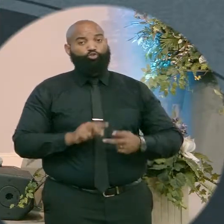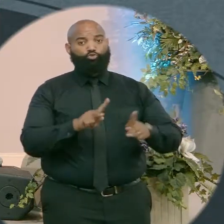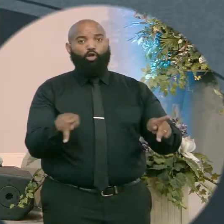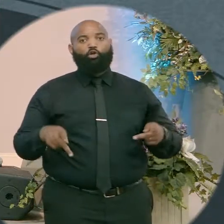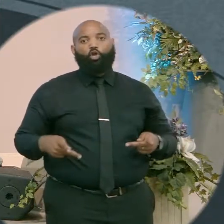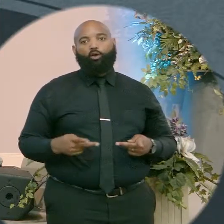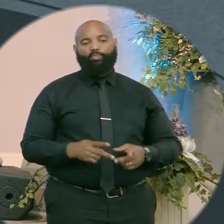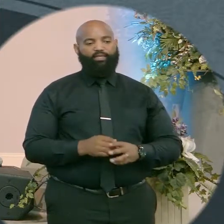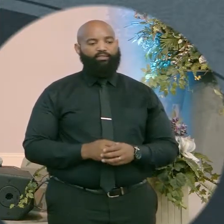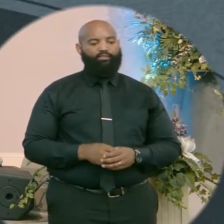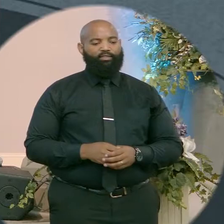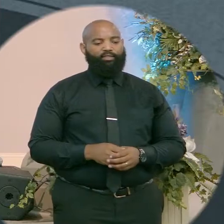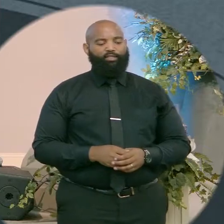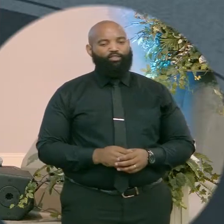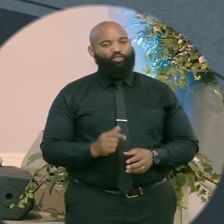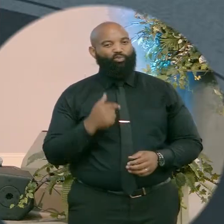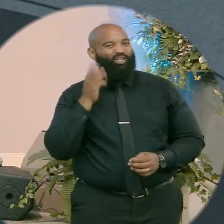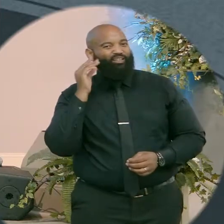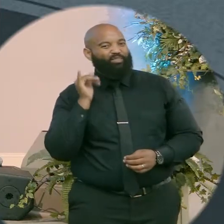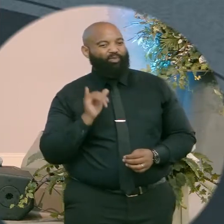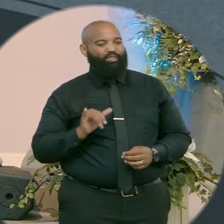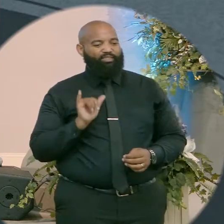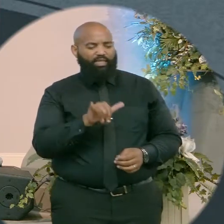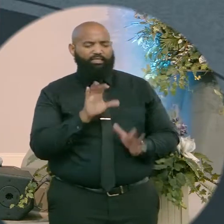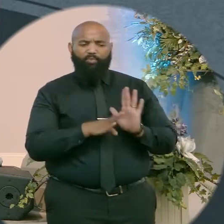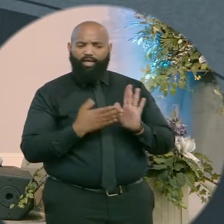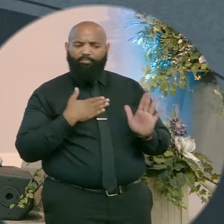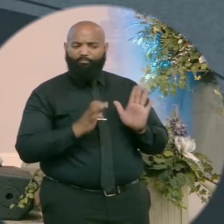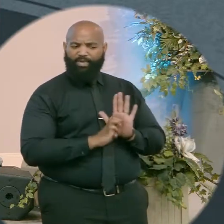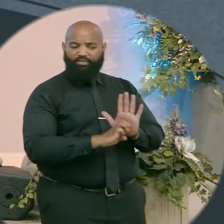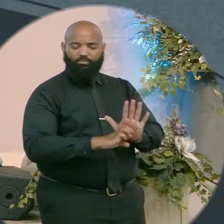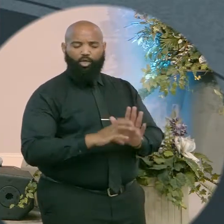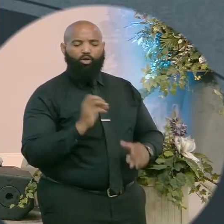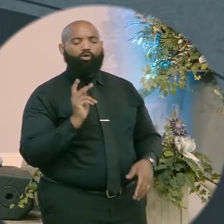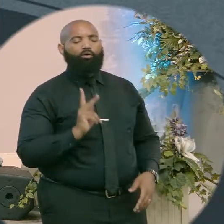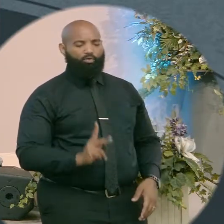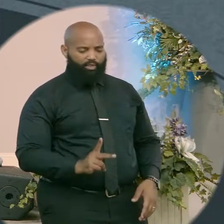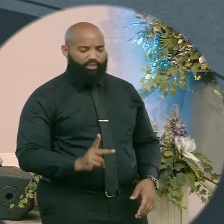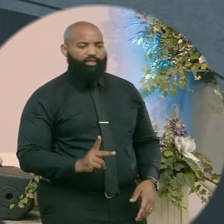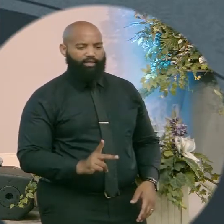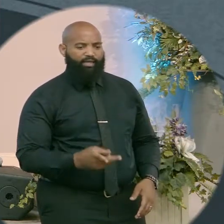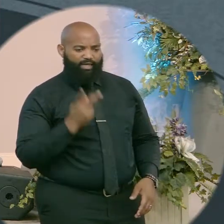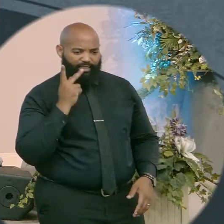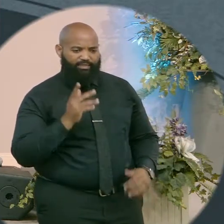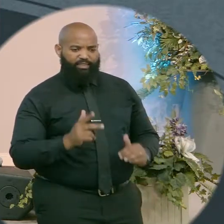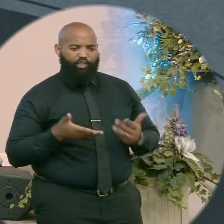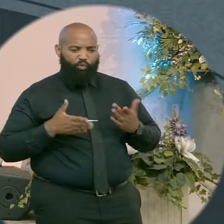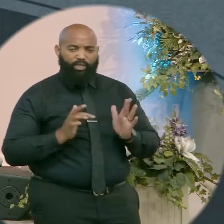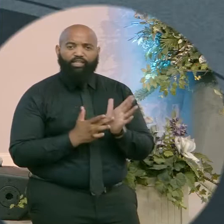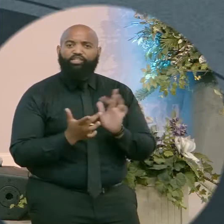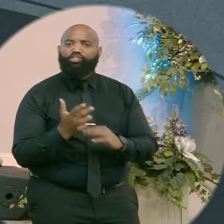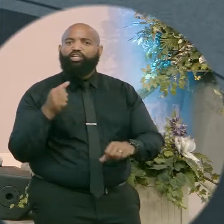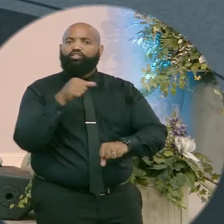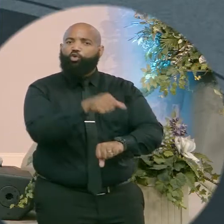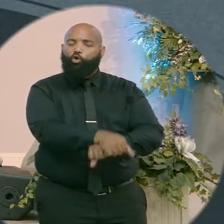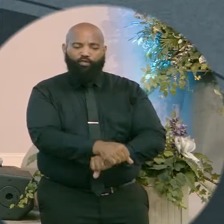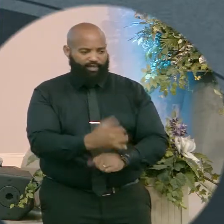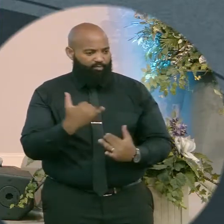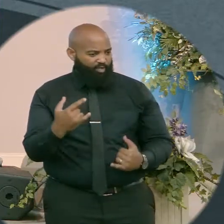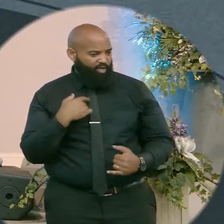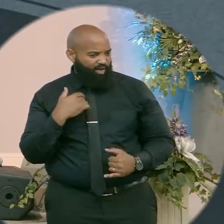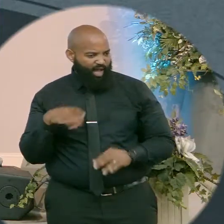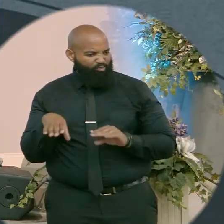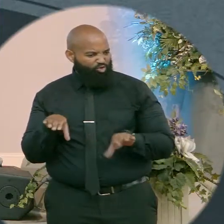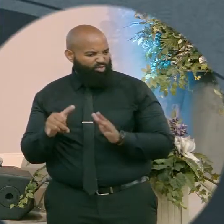how we're supposed to do it. We're supposed to do it differently than the world. We're supposed to be a contrast to the